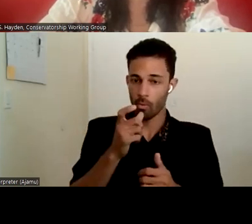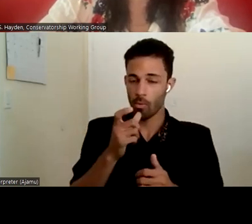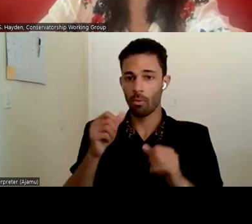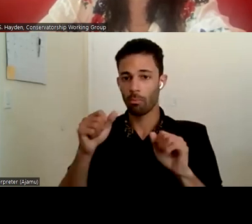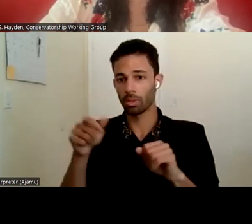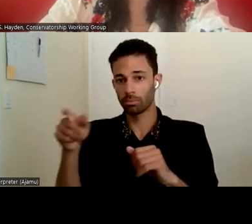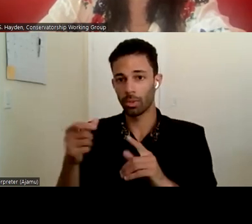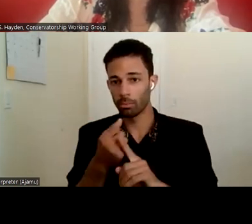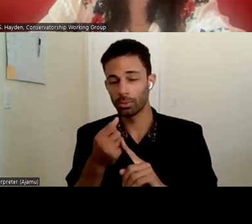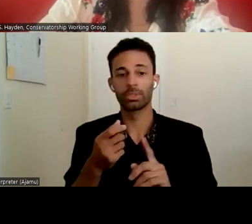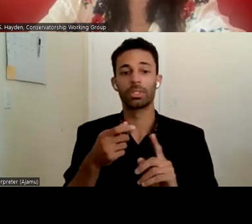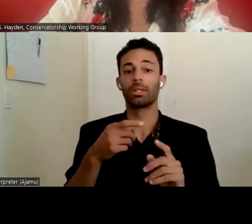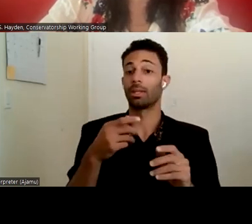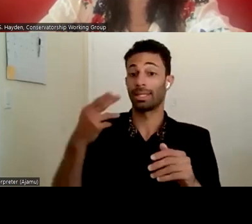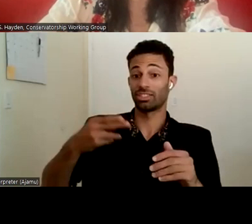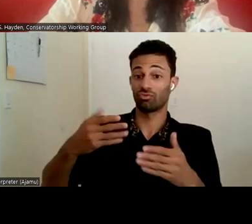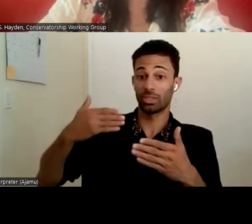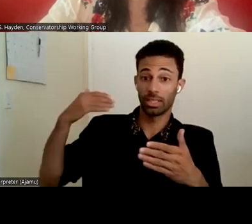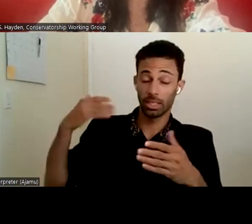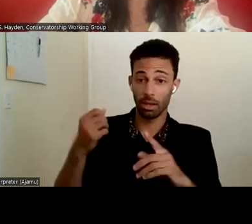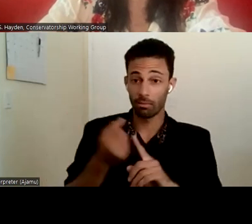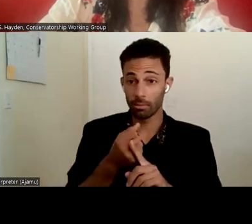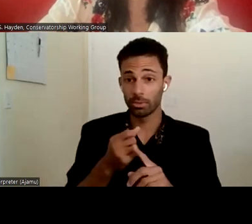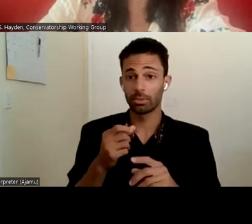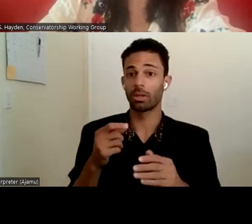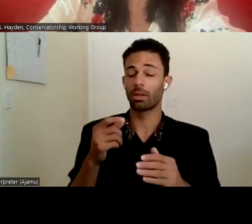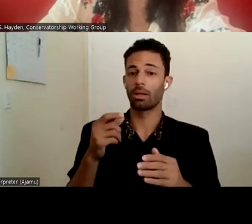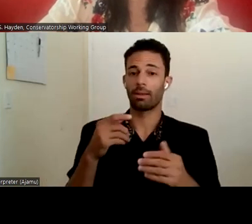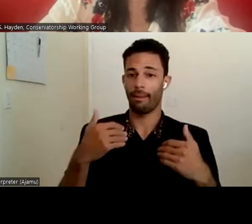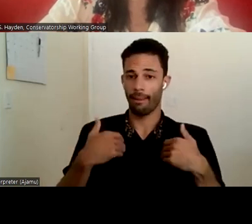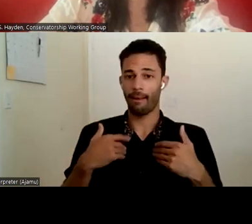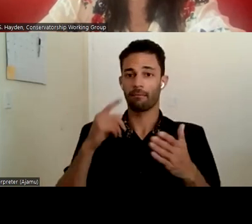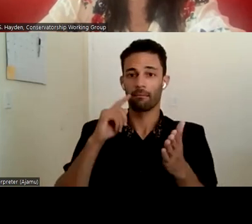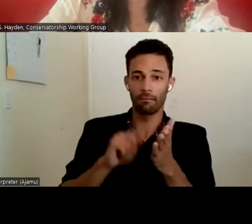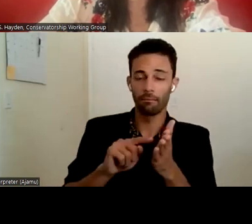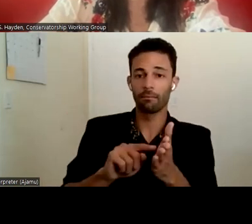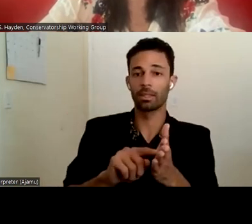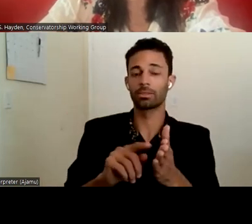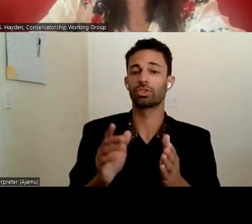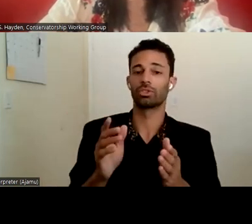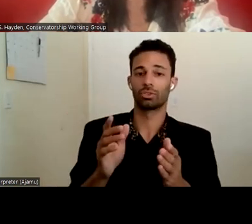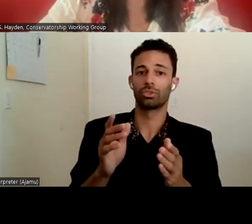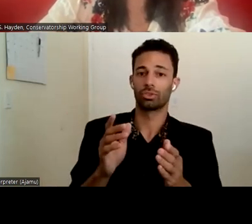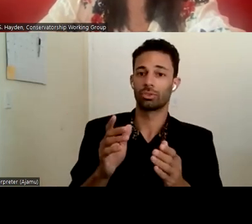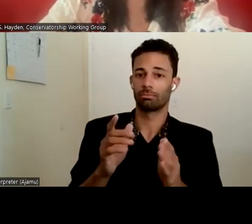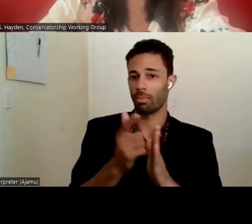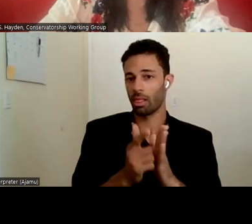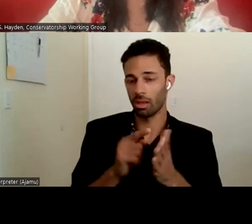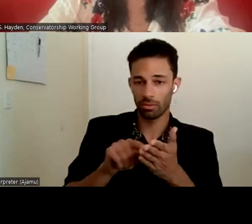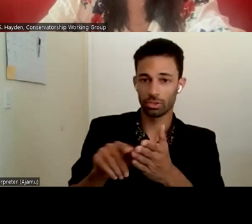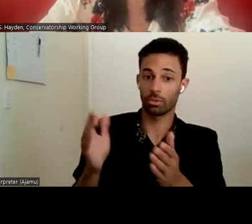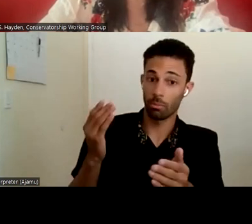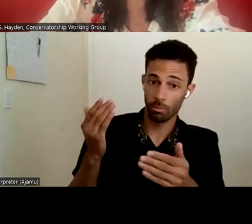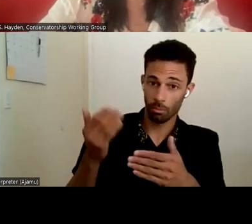history of abuse? Has she been under investigation before? And are there any other people there at that nursing